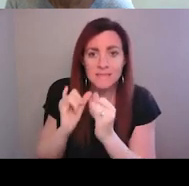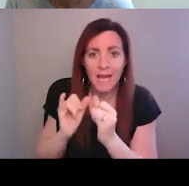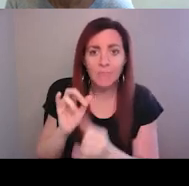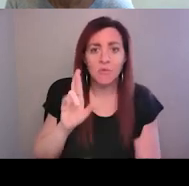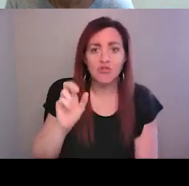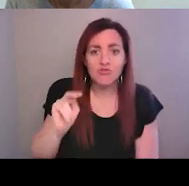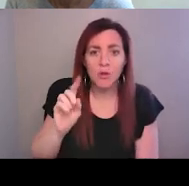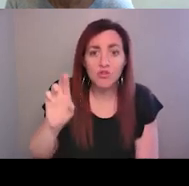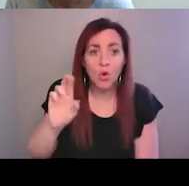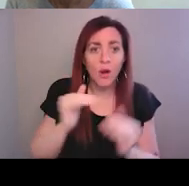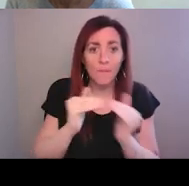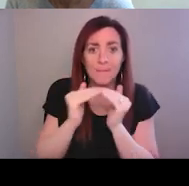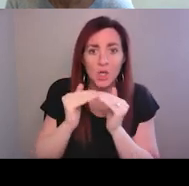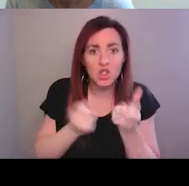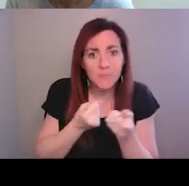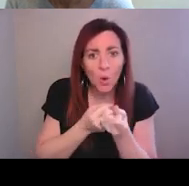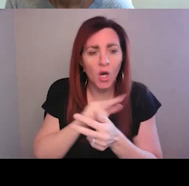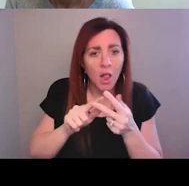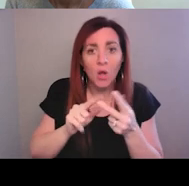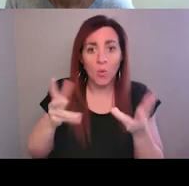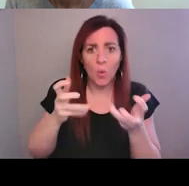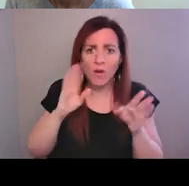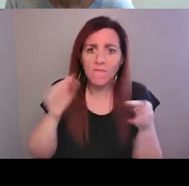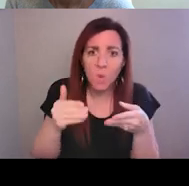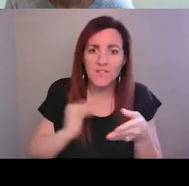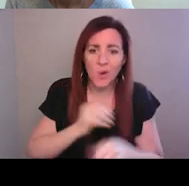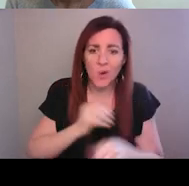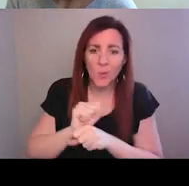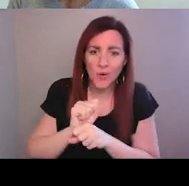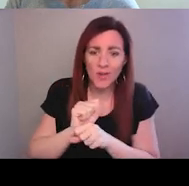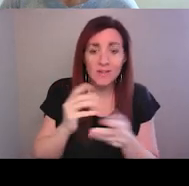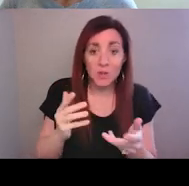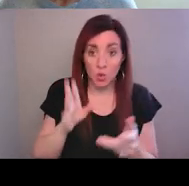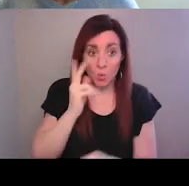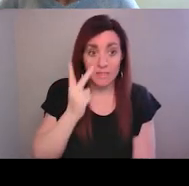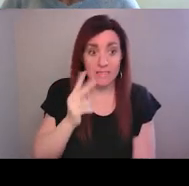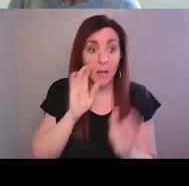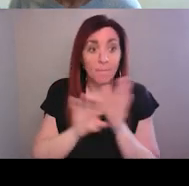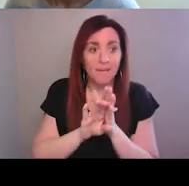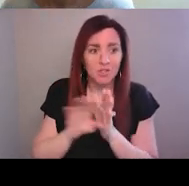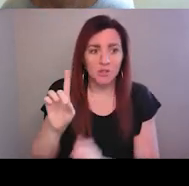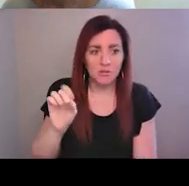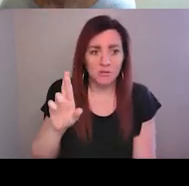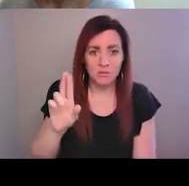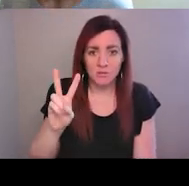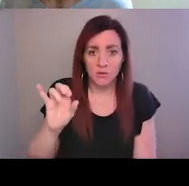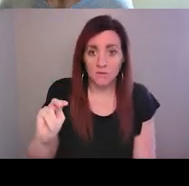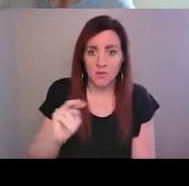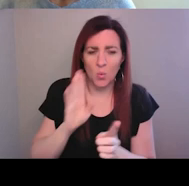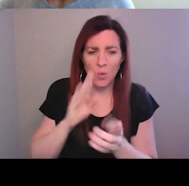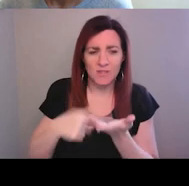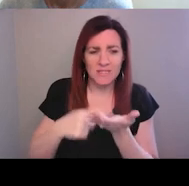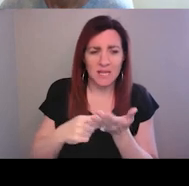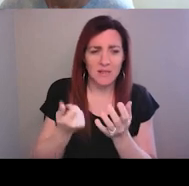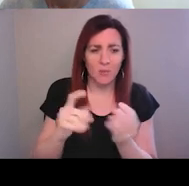focus our, our, our work. And you'll see here a picture of Durham. And I know that we'll talk about that a little bit